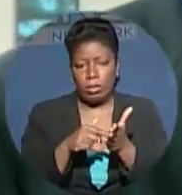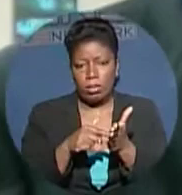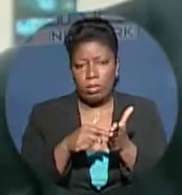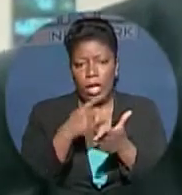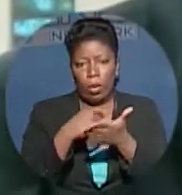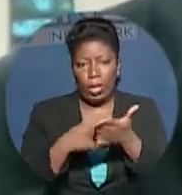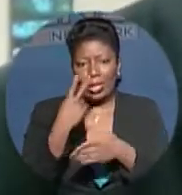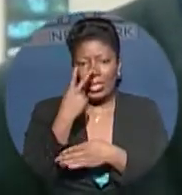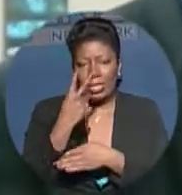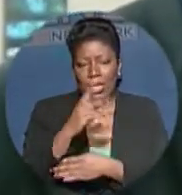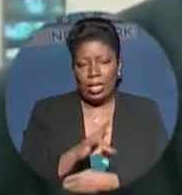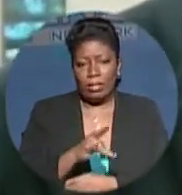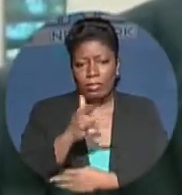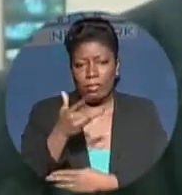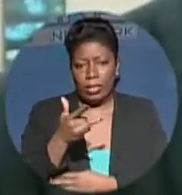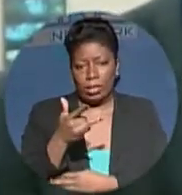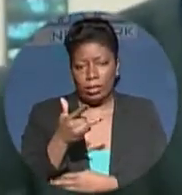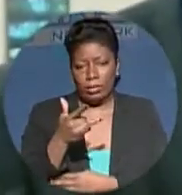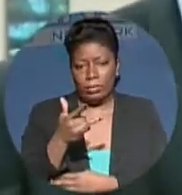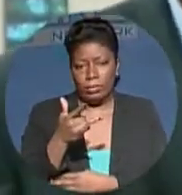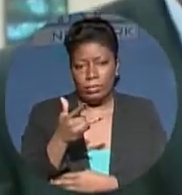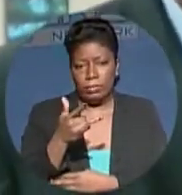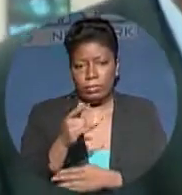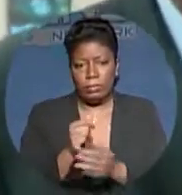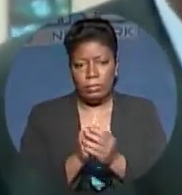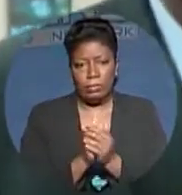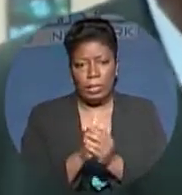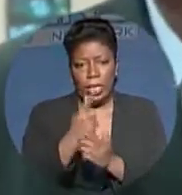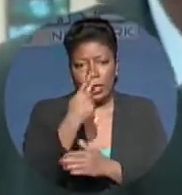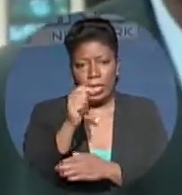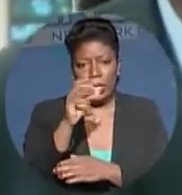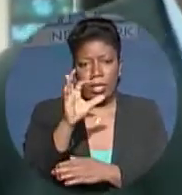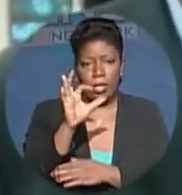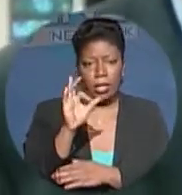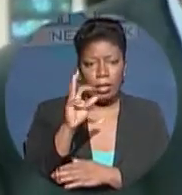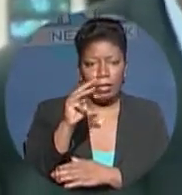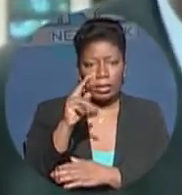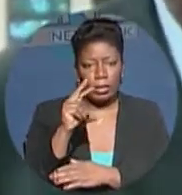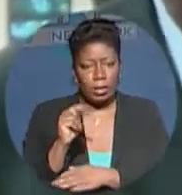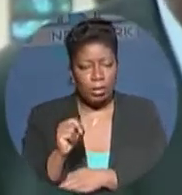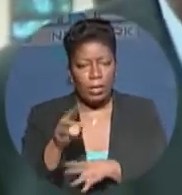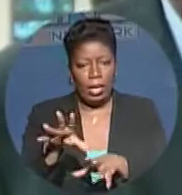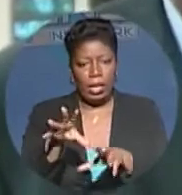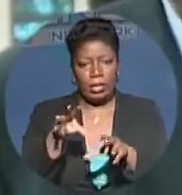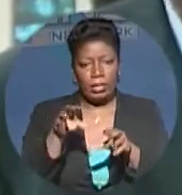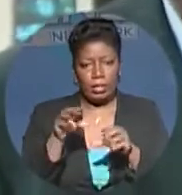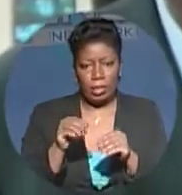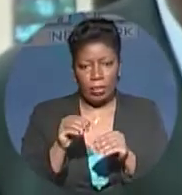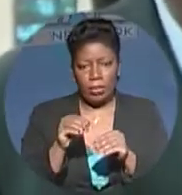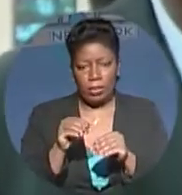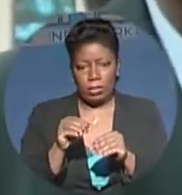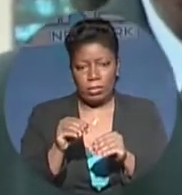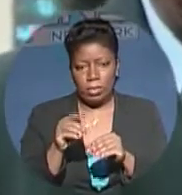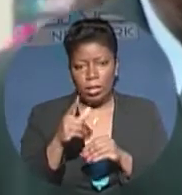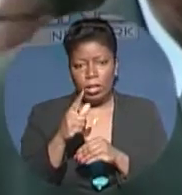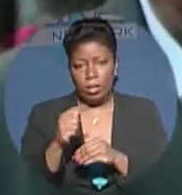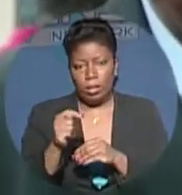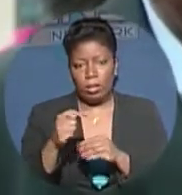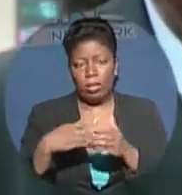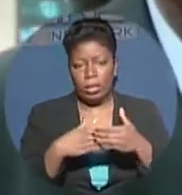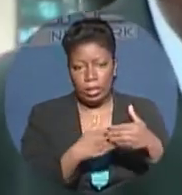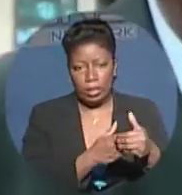see and feel in the atmosphere, the FNMs who were in here, they accepted the leader's explanation.